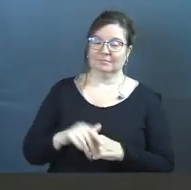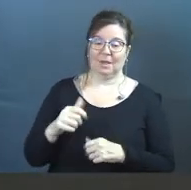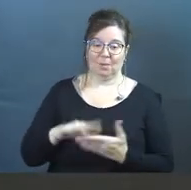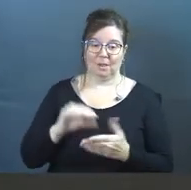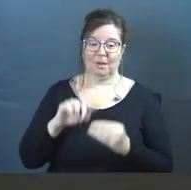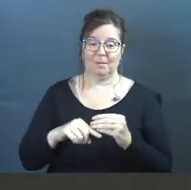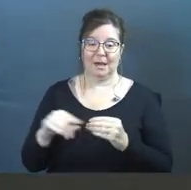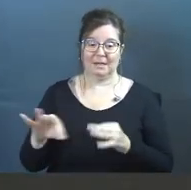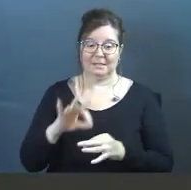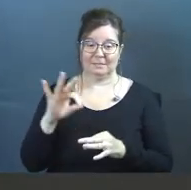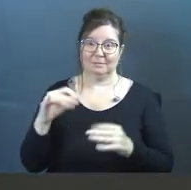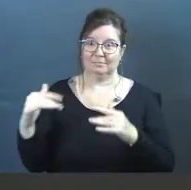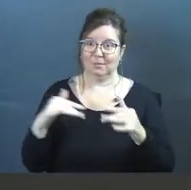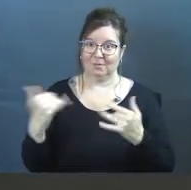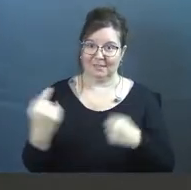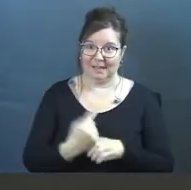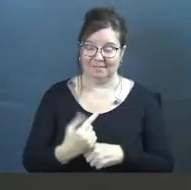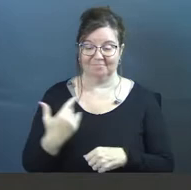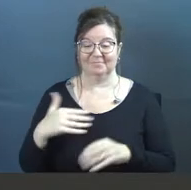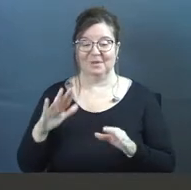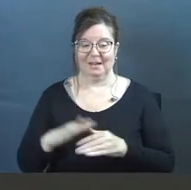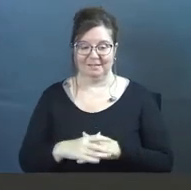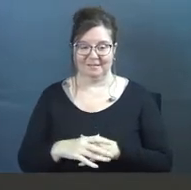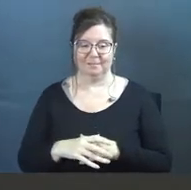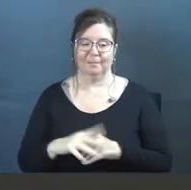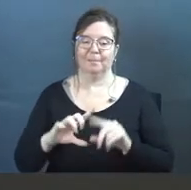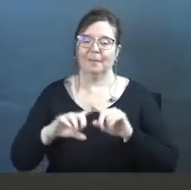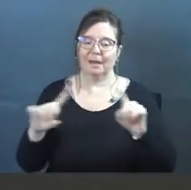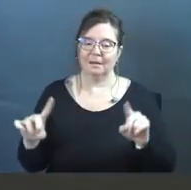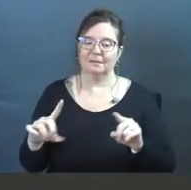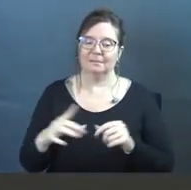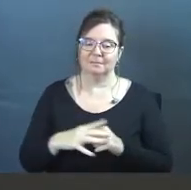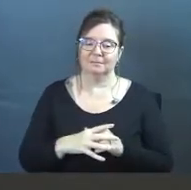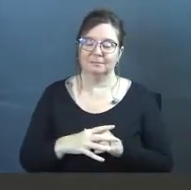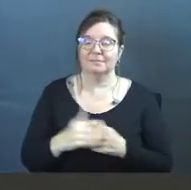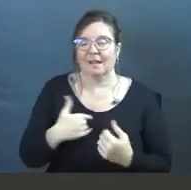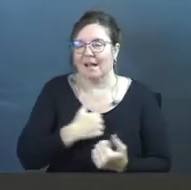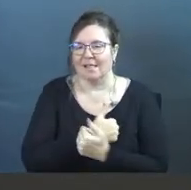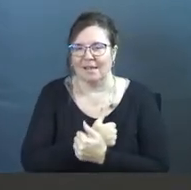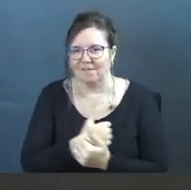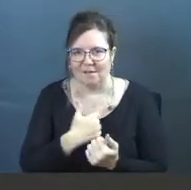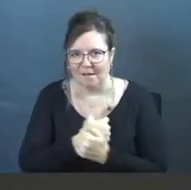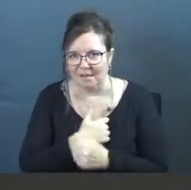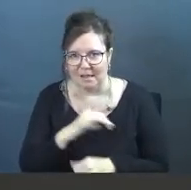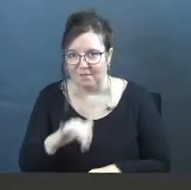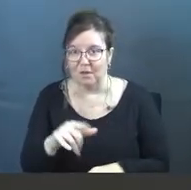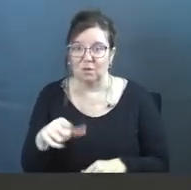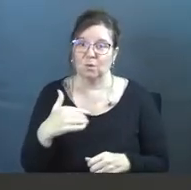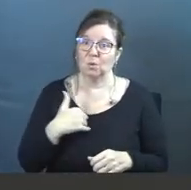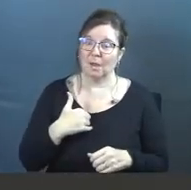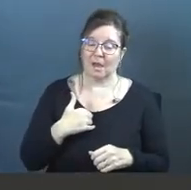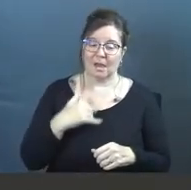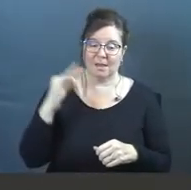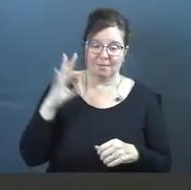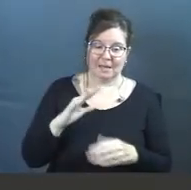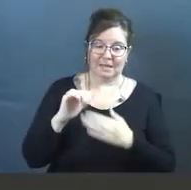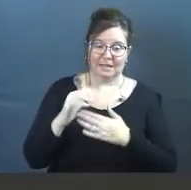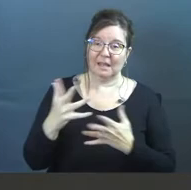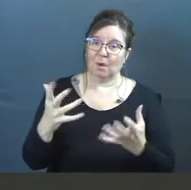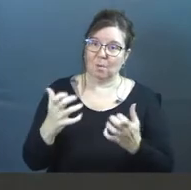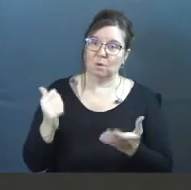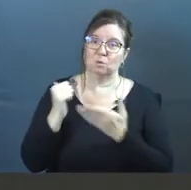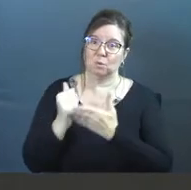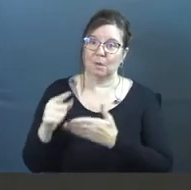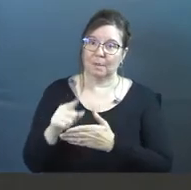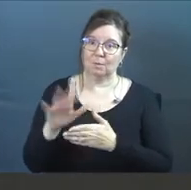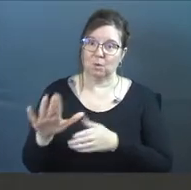yeah, we learned about spiritual warfare today. It's like, great, great. But I love it. I love that you have pastors and leadership that want